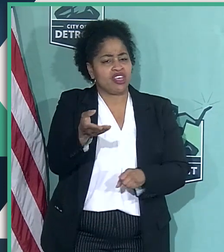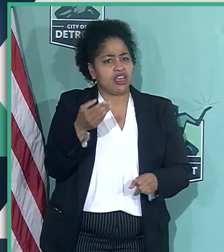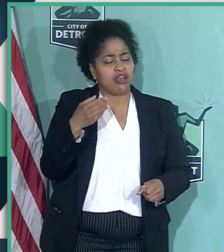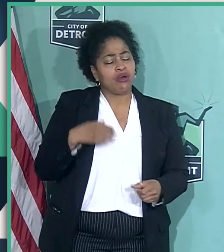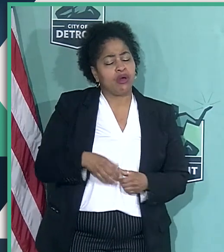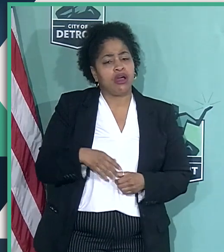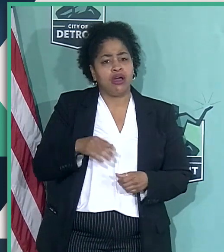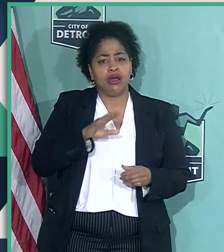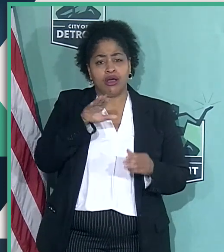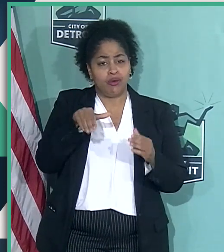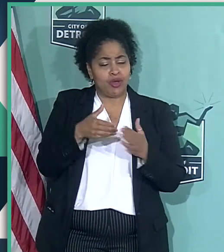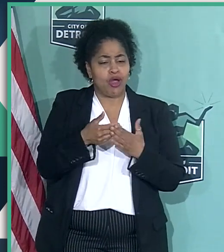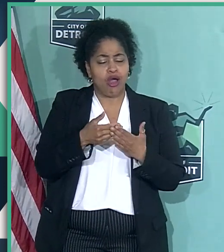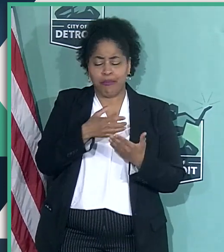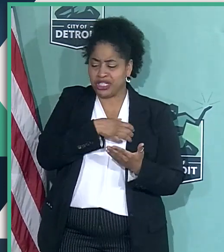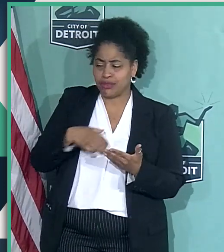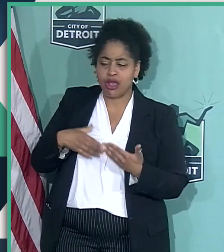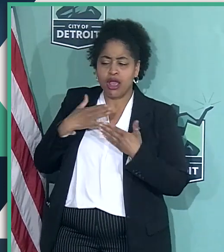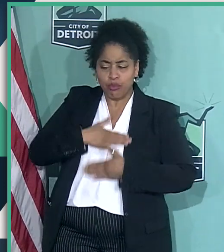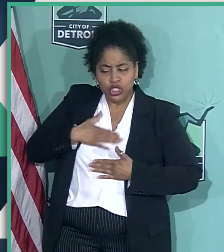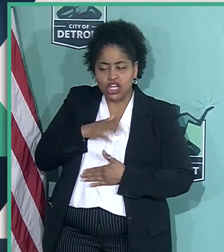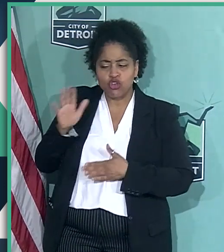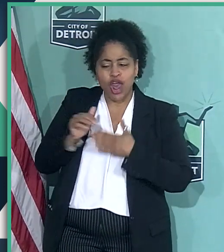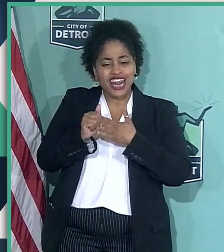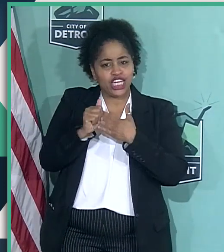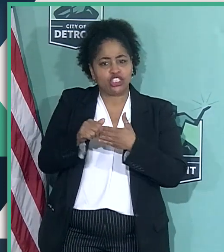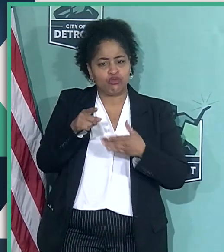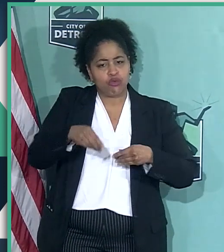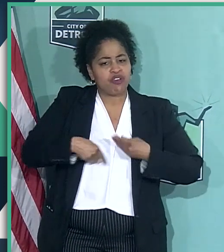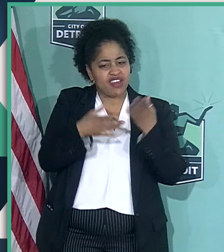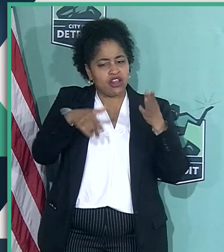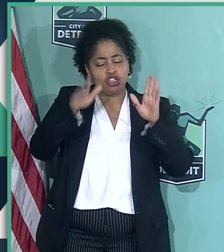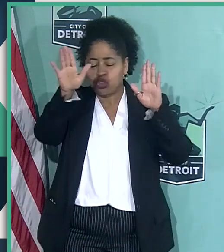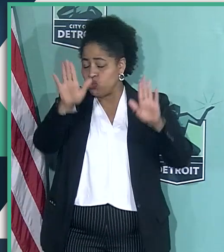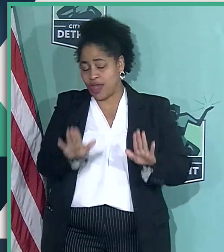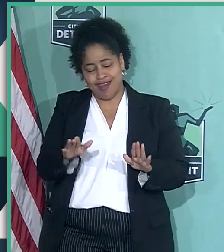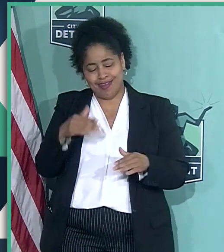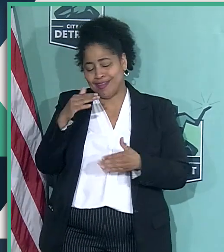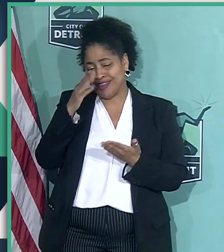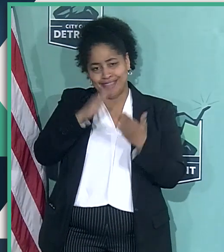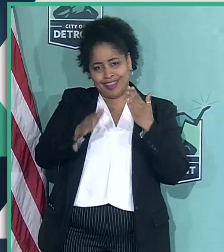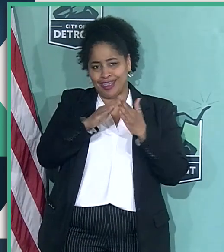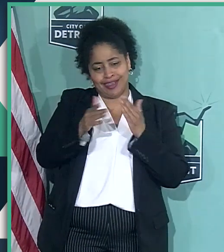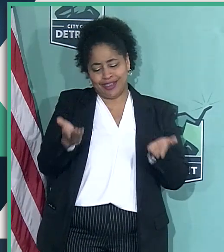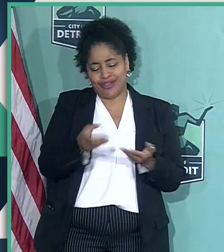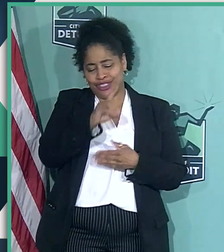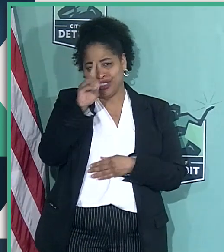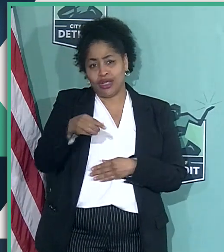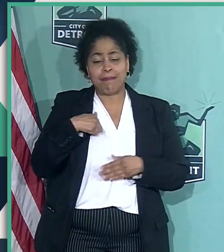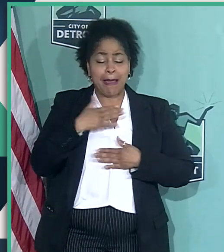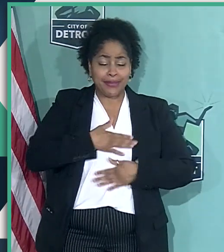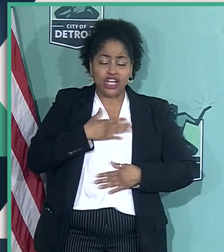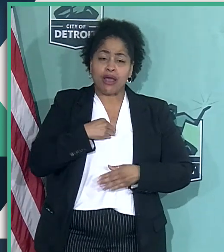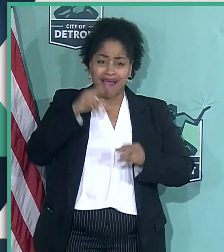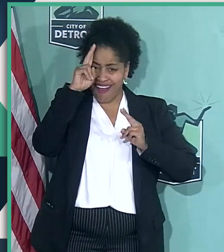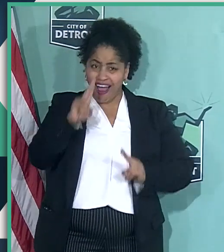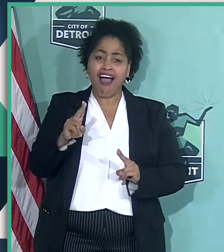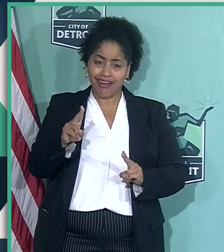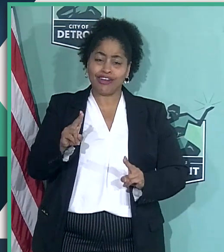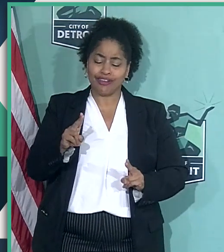We all, Mr. Mayor, appreciate deeply the leadership that you provided this great city. And it's my pleasure and it's my honor